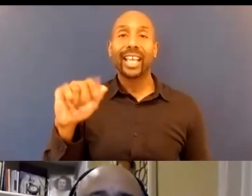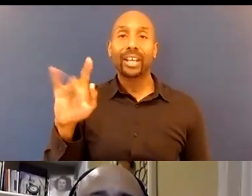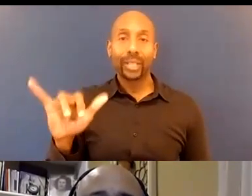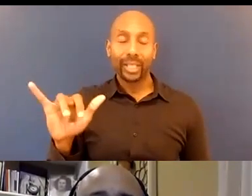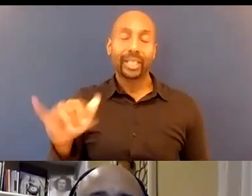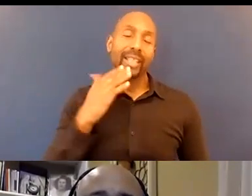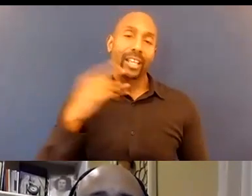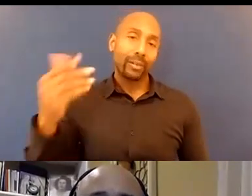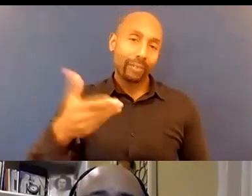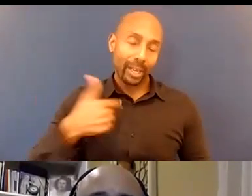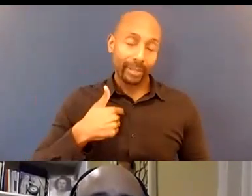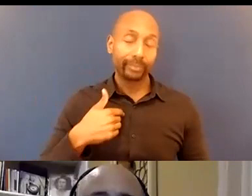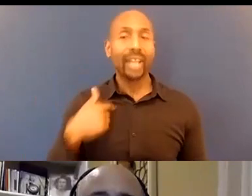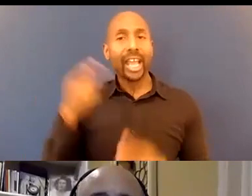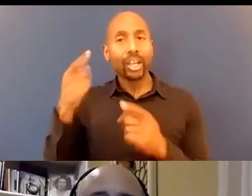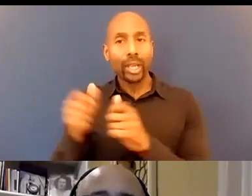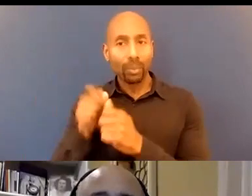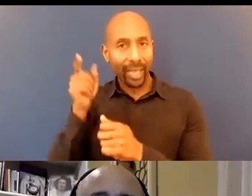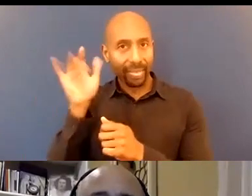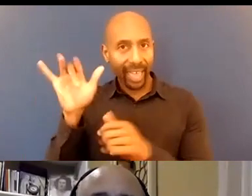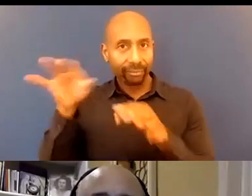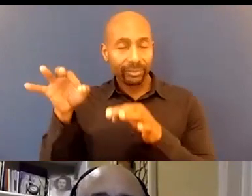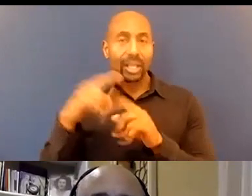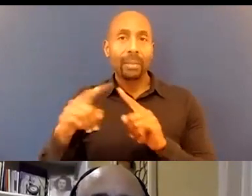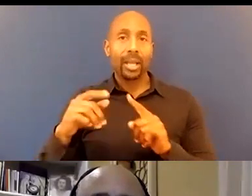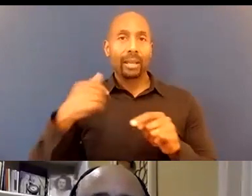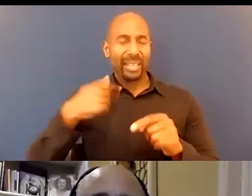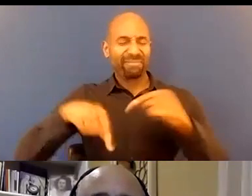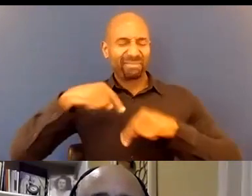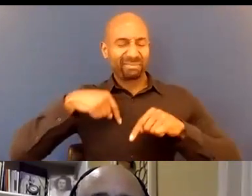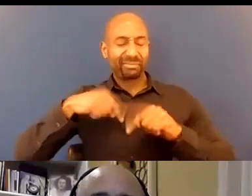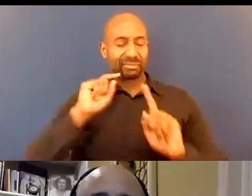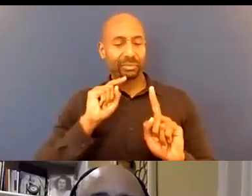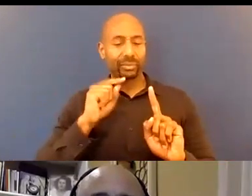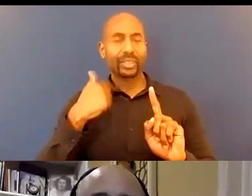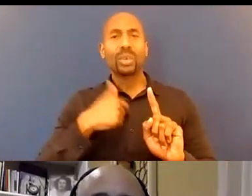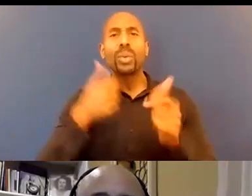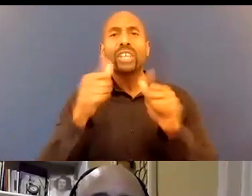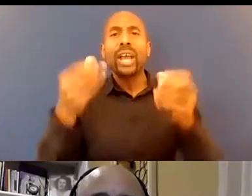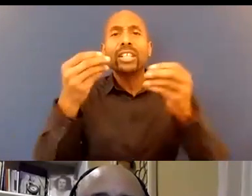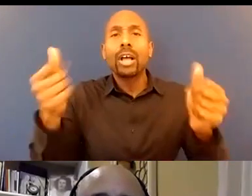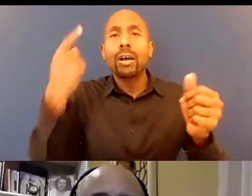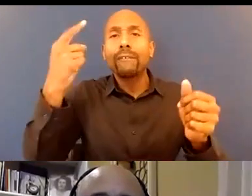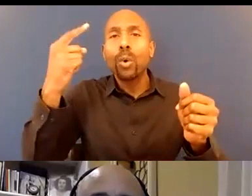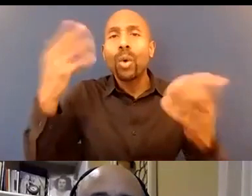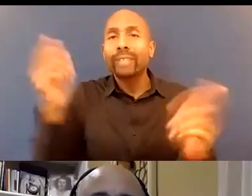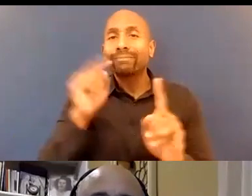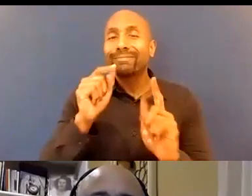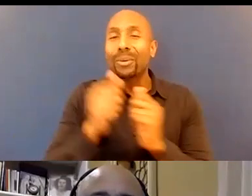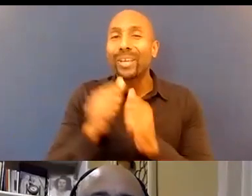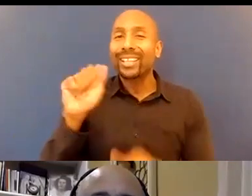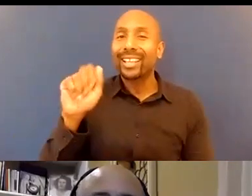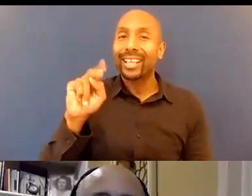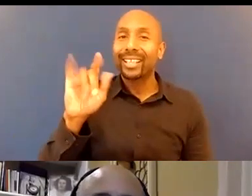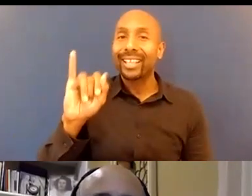back up just a little bit what are we trying to solve for I think that's what has to be answered and all too often